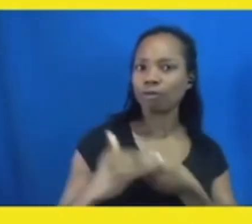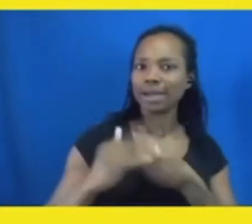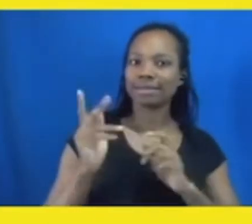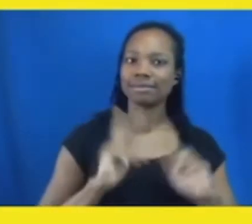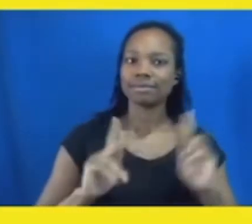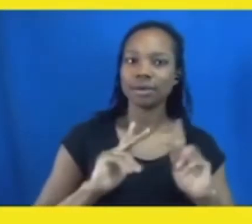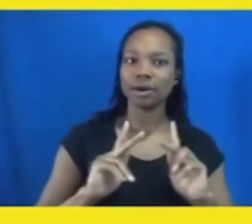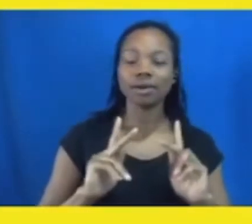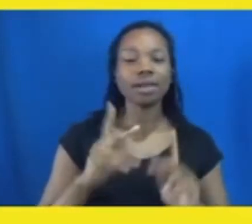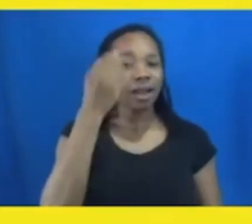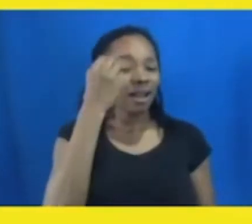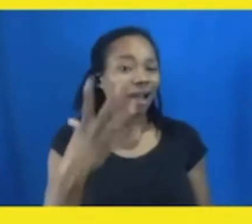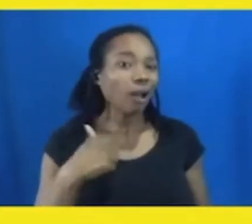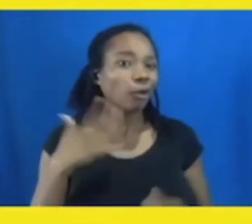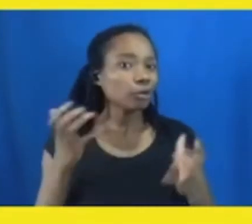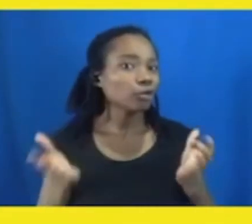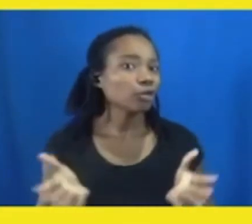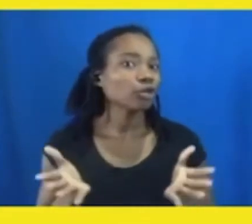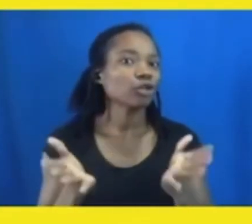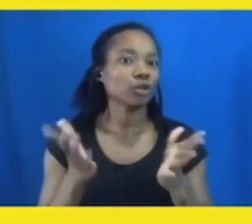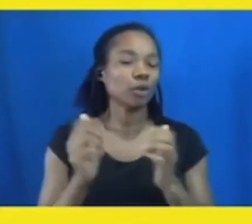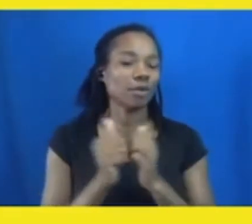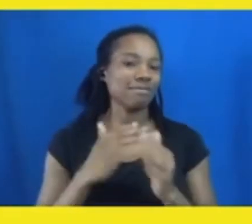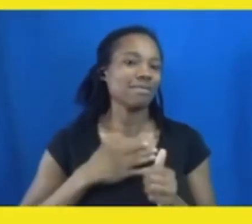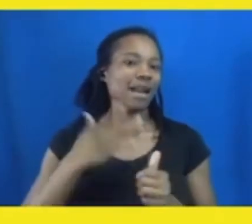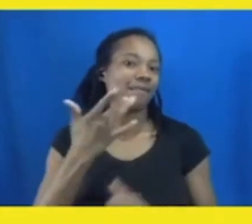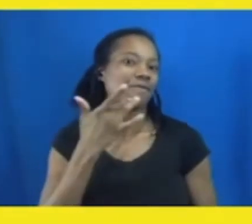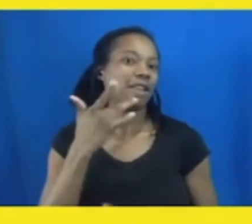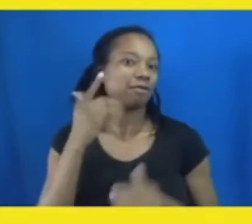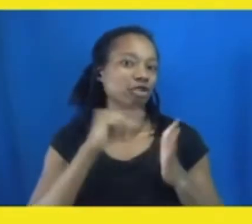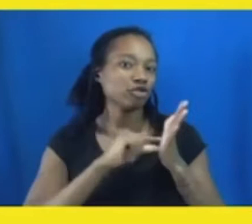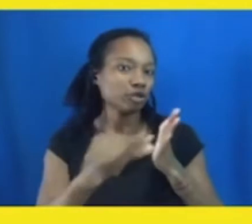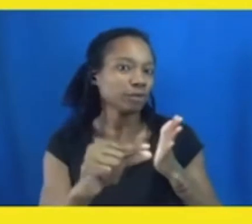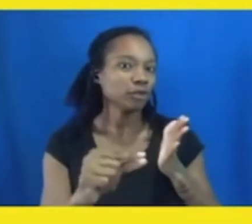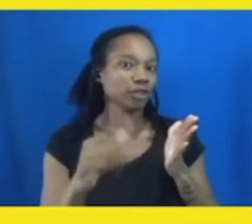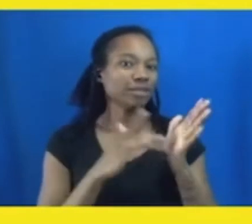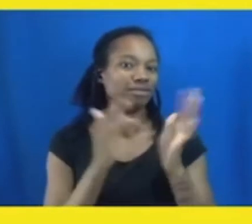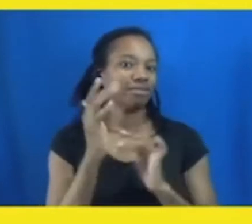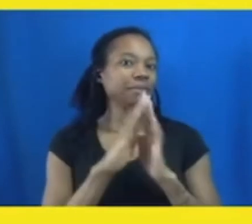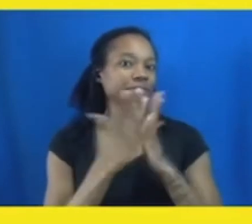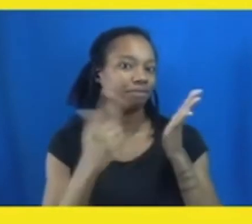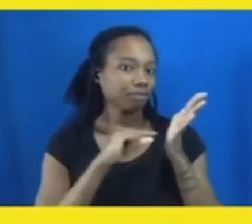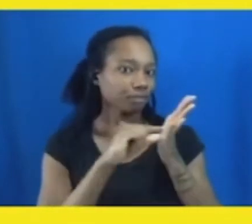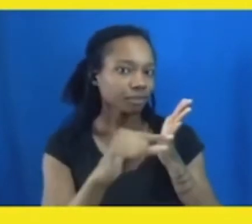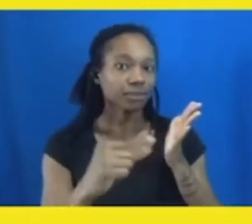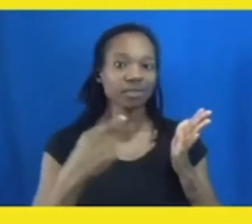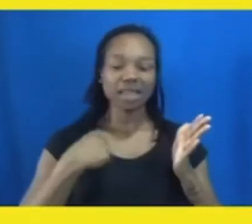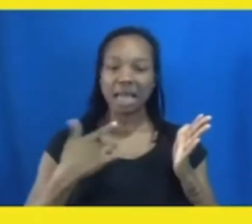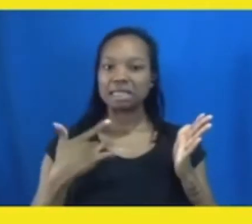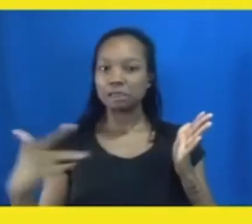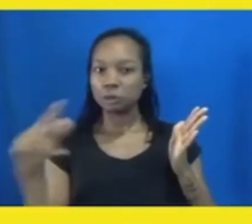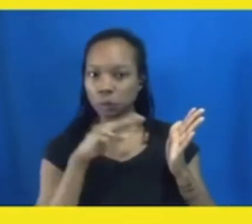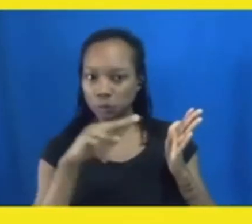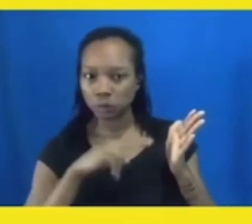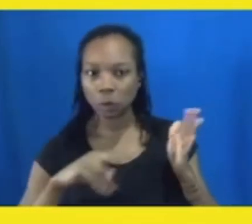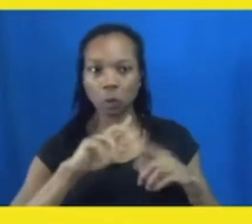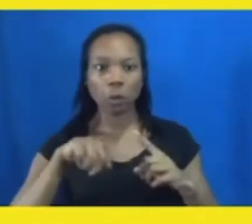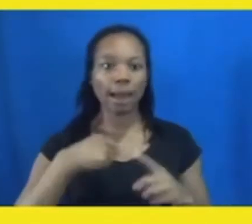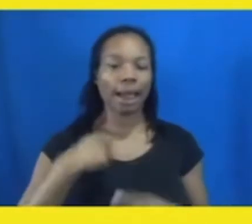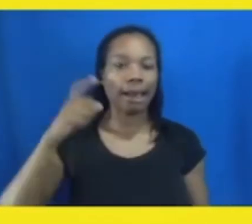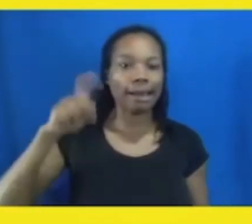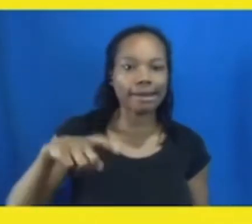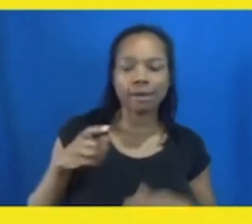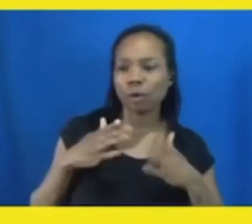with one of my favorite scriptures. I turn to this scripture whenever I am looking for a way to encourage